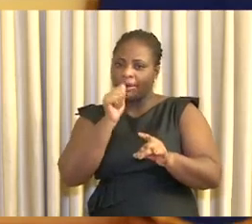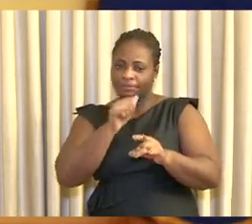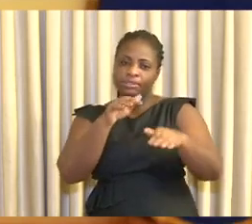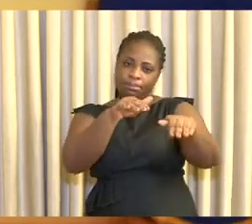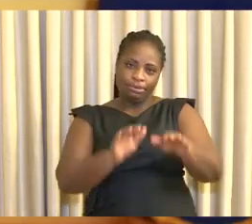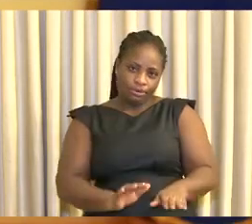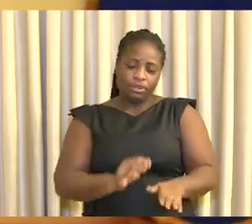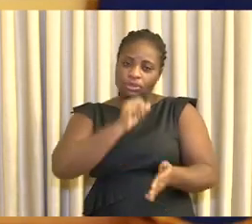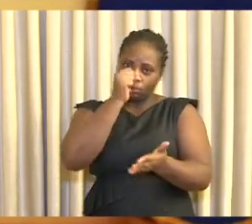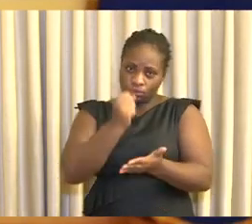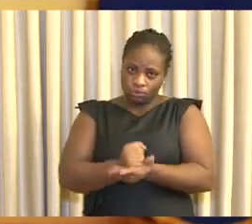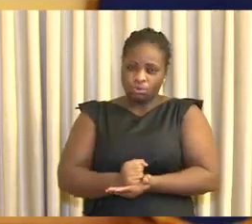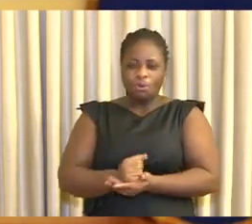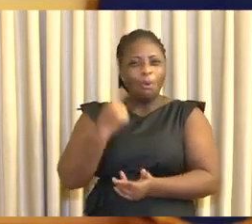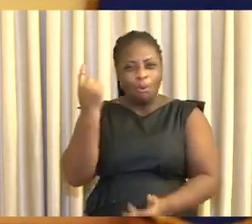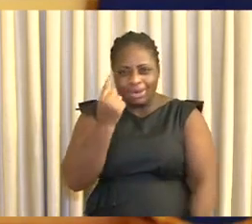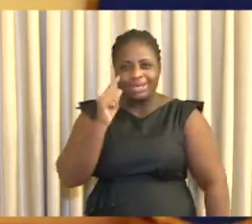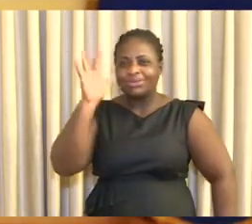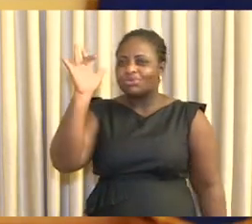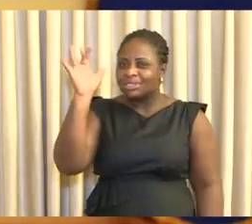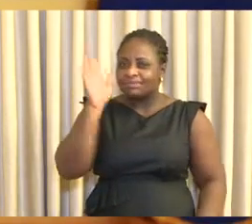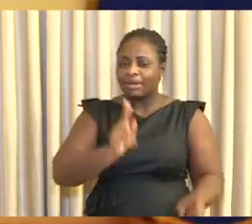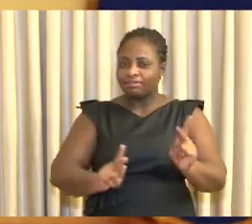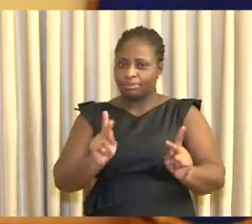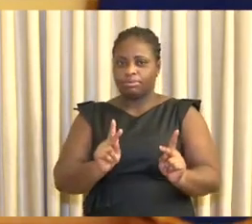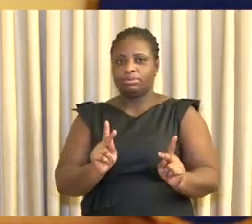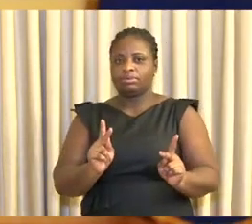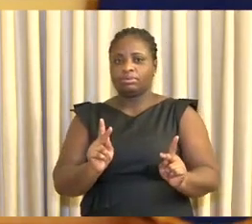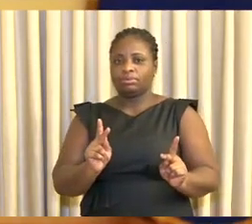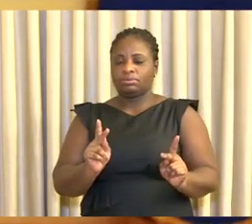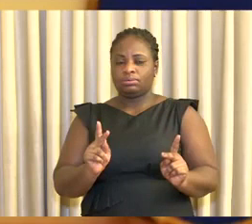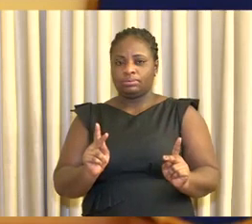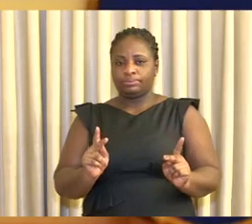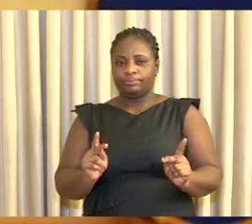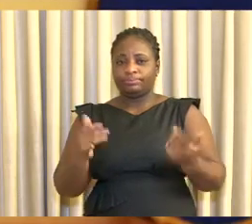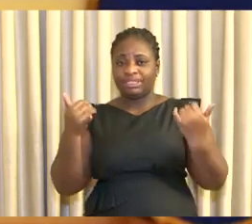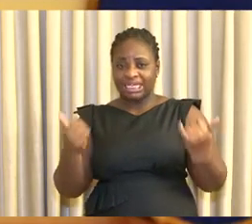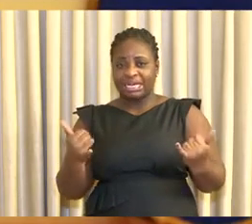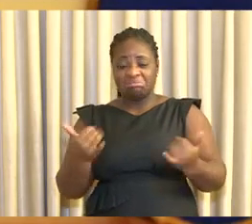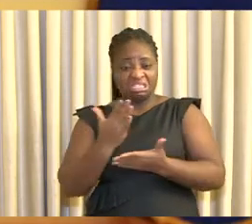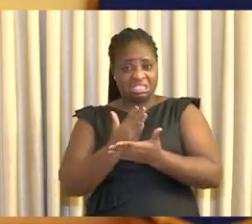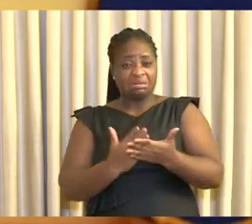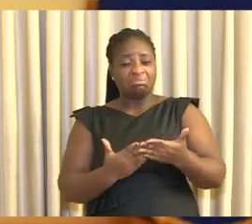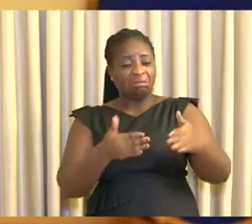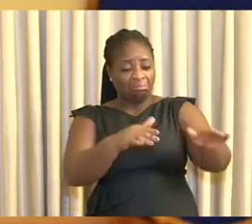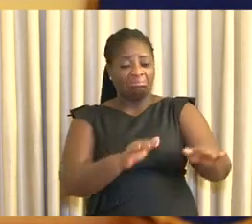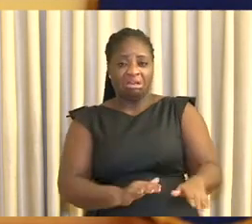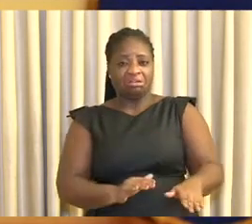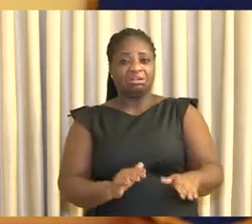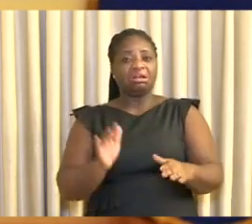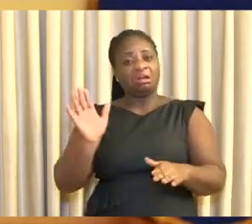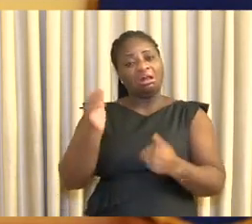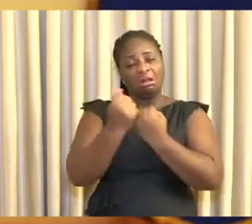that the 25 personal limit is not breached. Indeed, some are burying their loved ones now